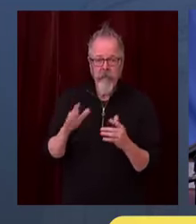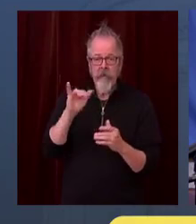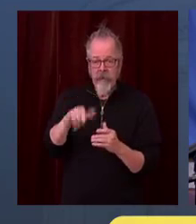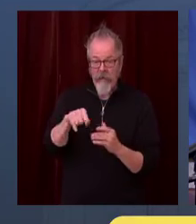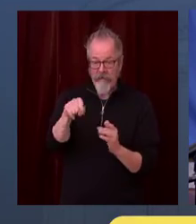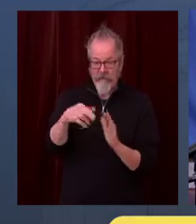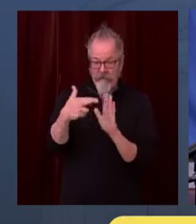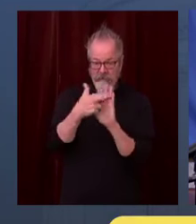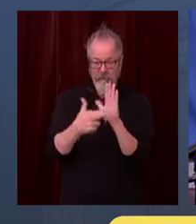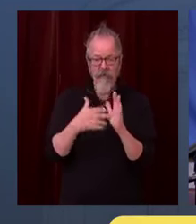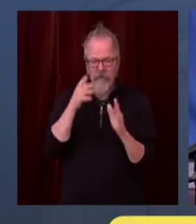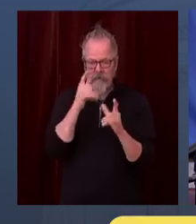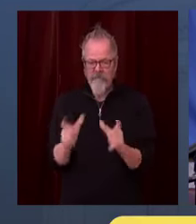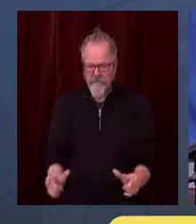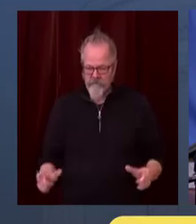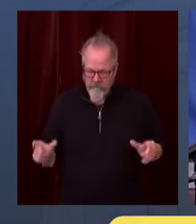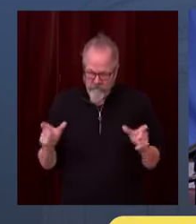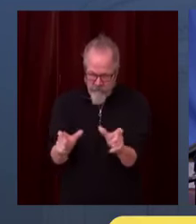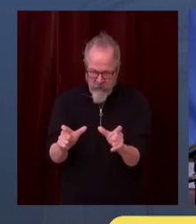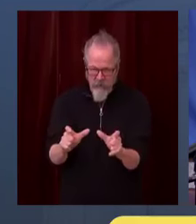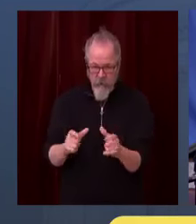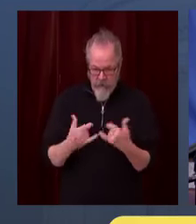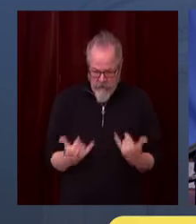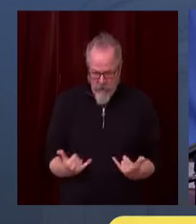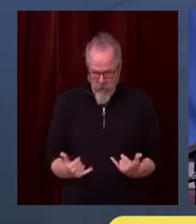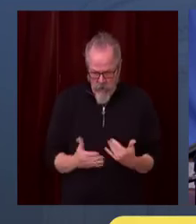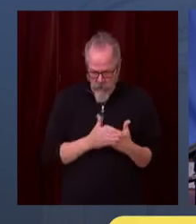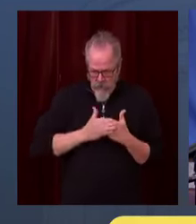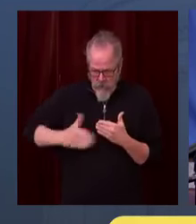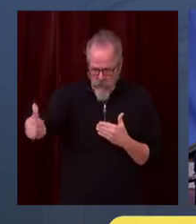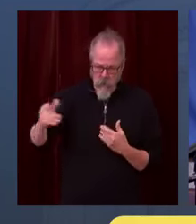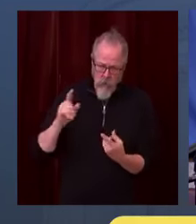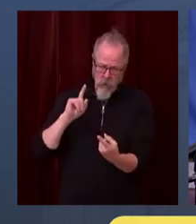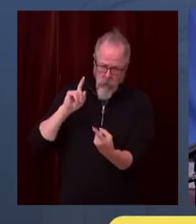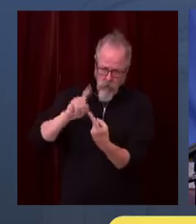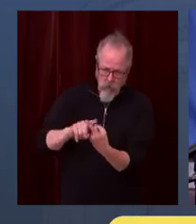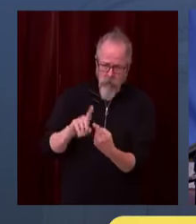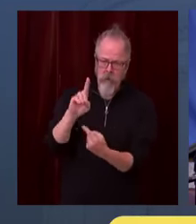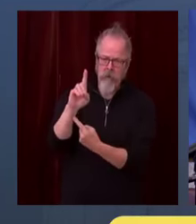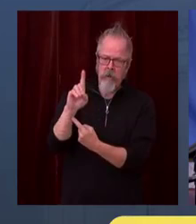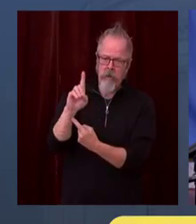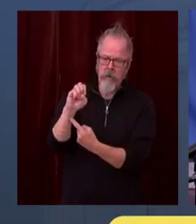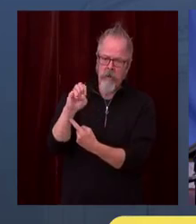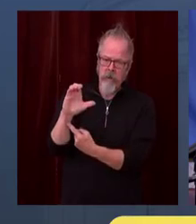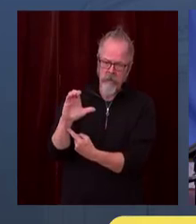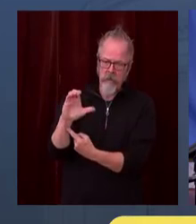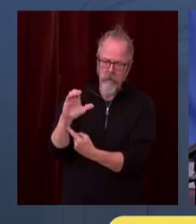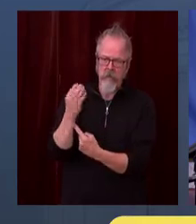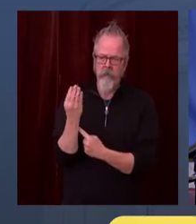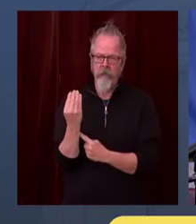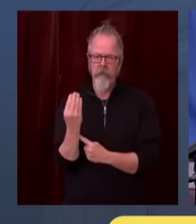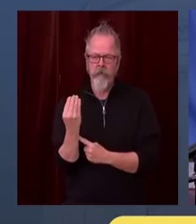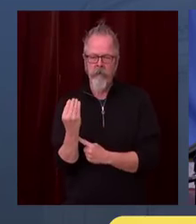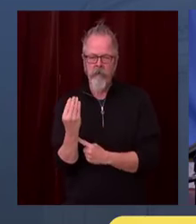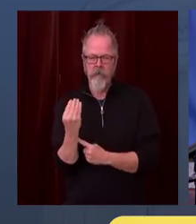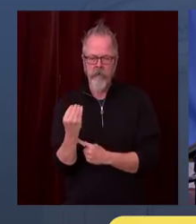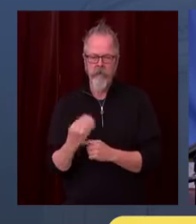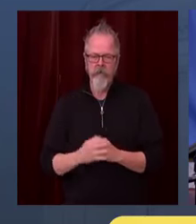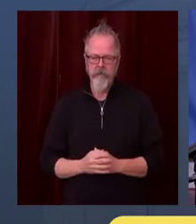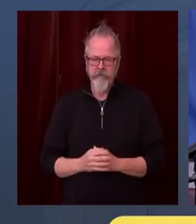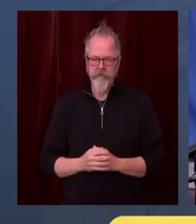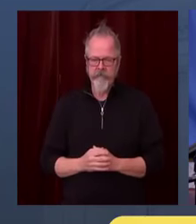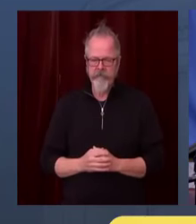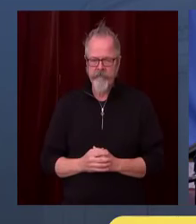But every part of our state will see rollbacks in some sense. Most will take effect at midnight